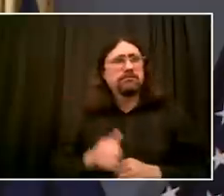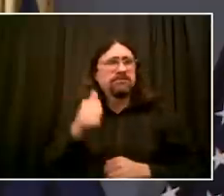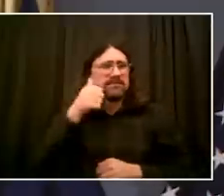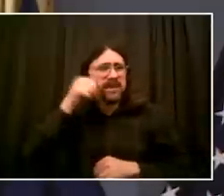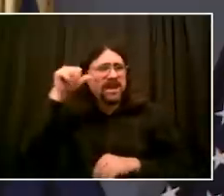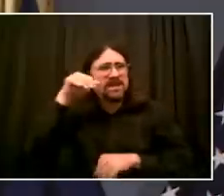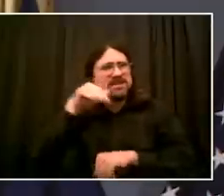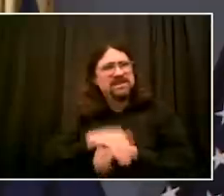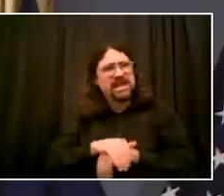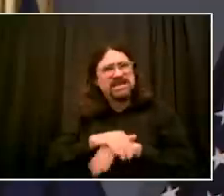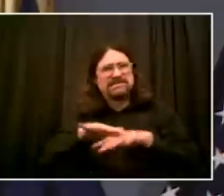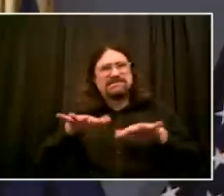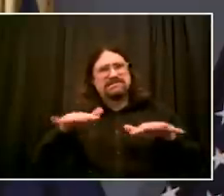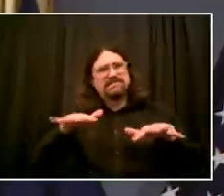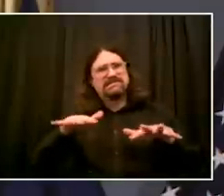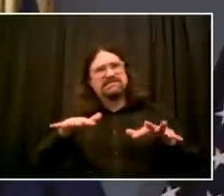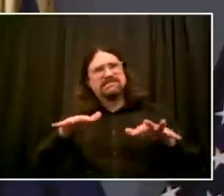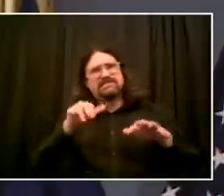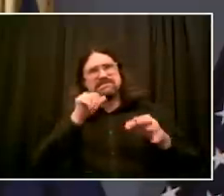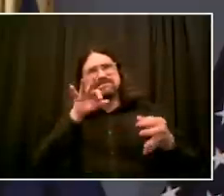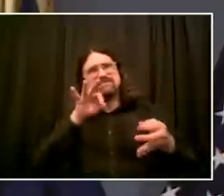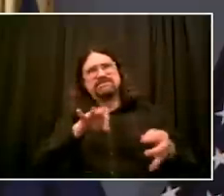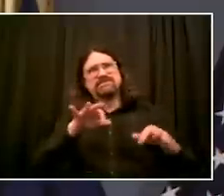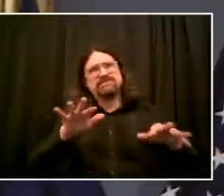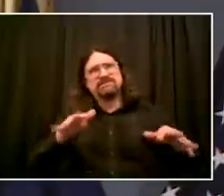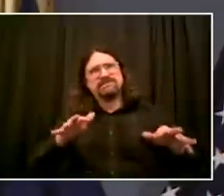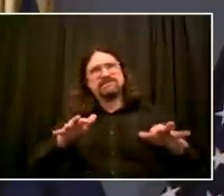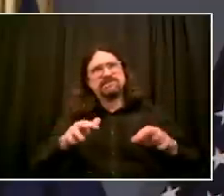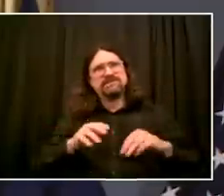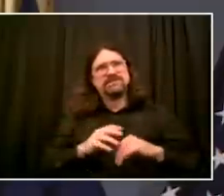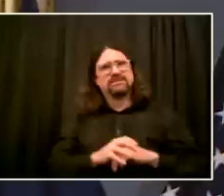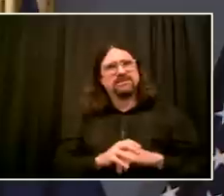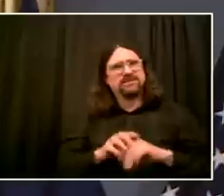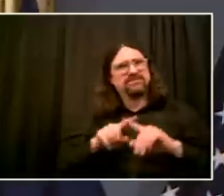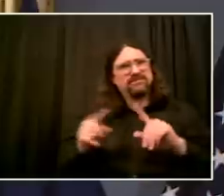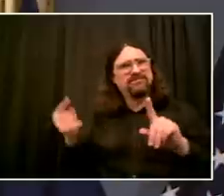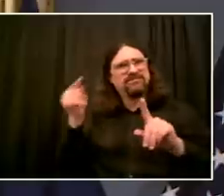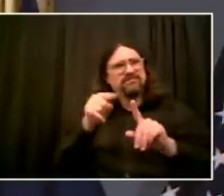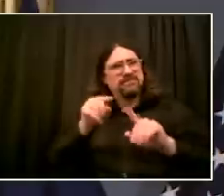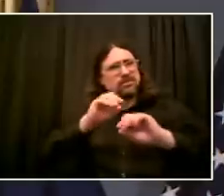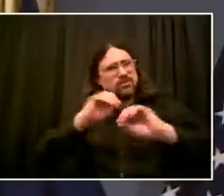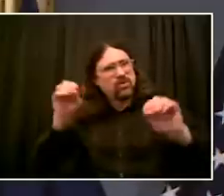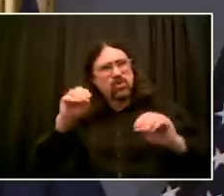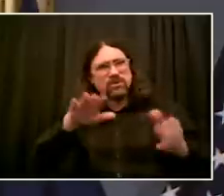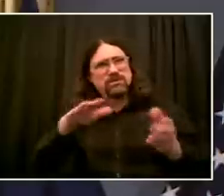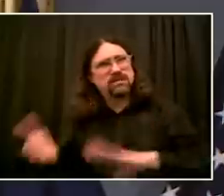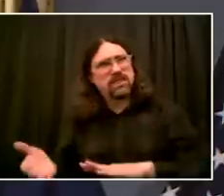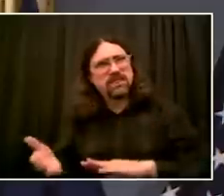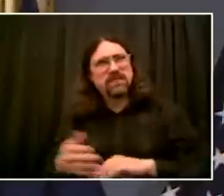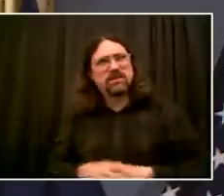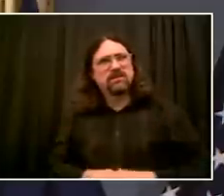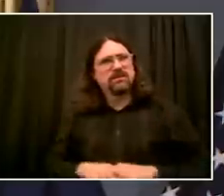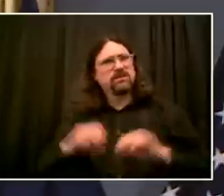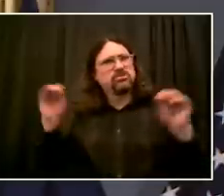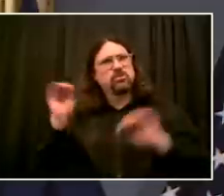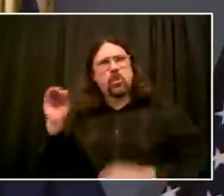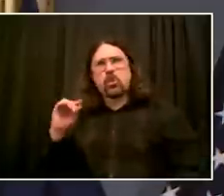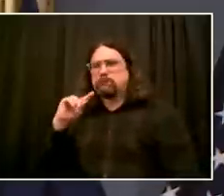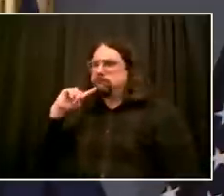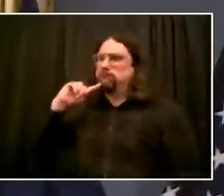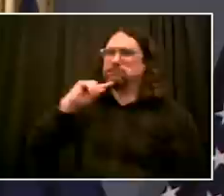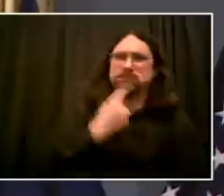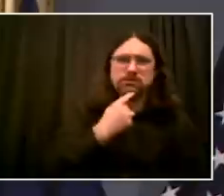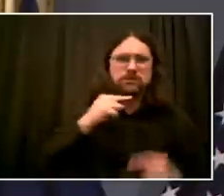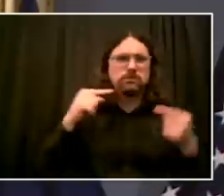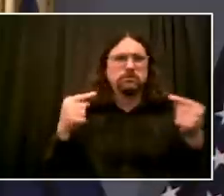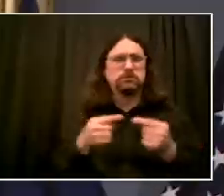about the ability and the flexibility and the restraint of the NYPD and also how many people are out there trying to do the right thing. The peaceful protesters, the elected officials, the